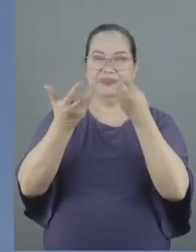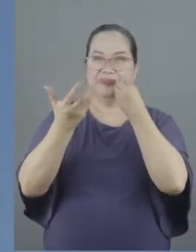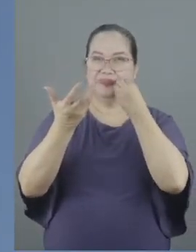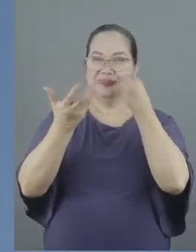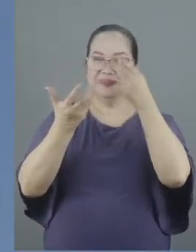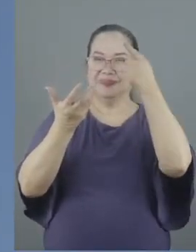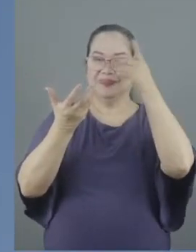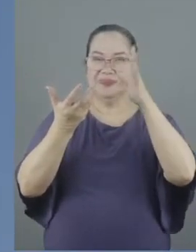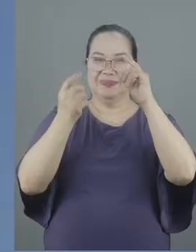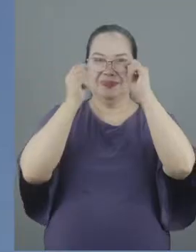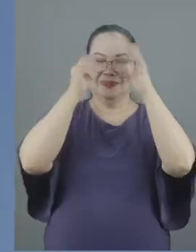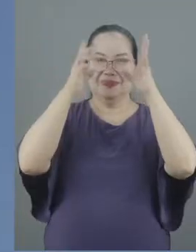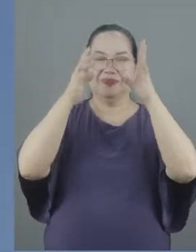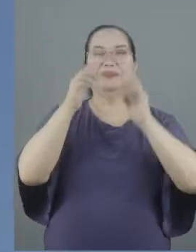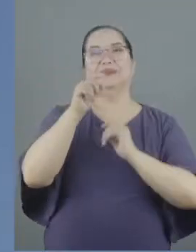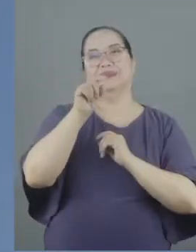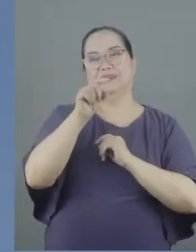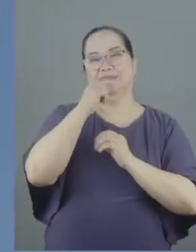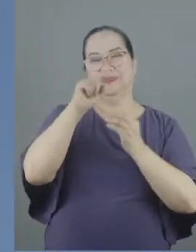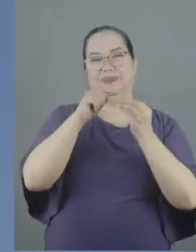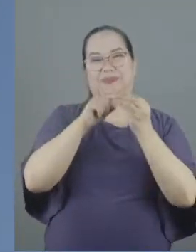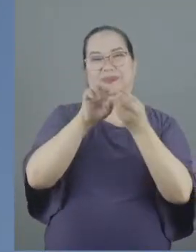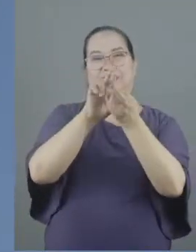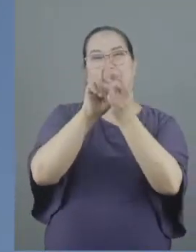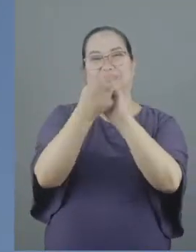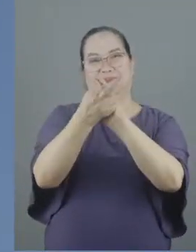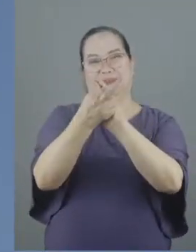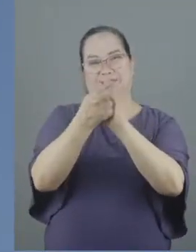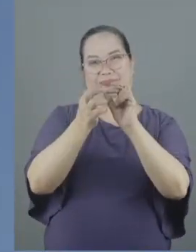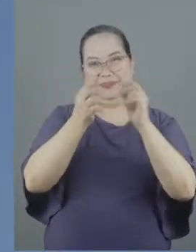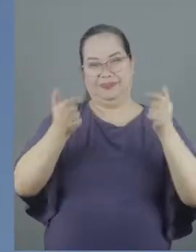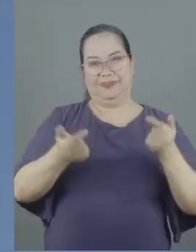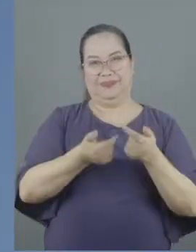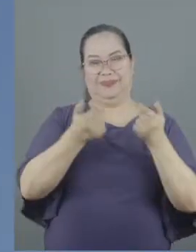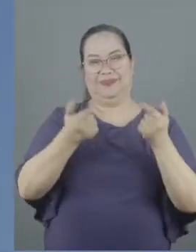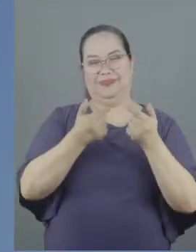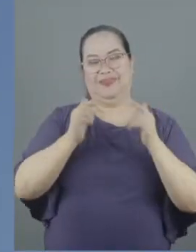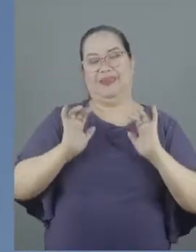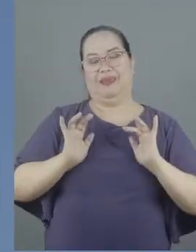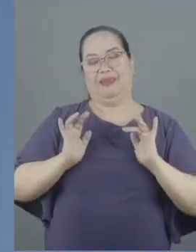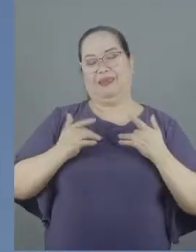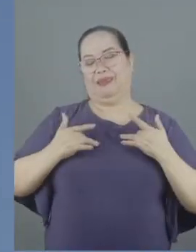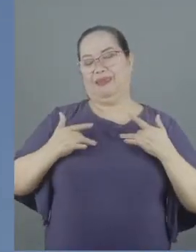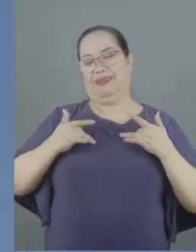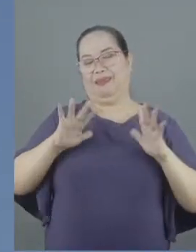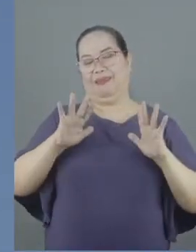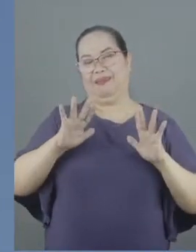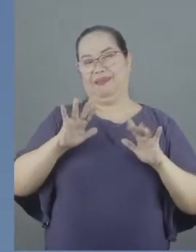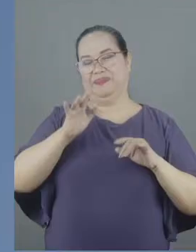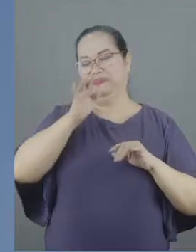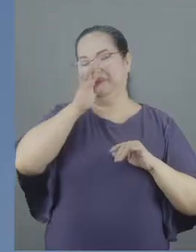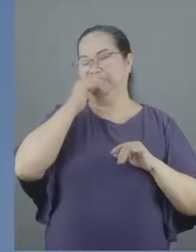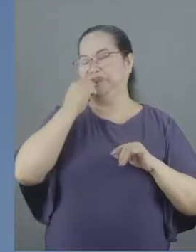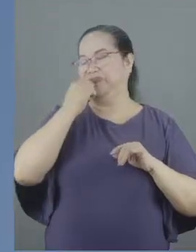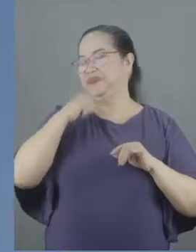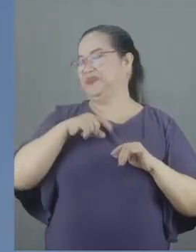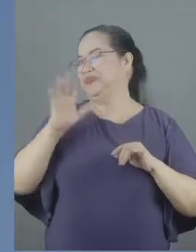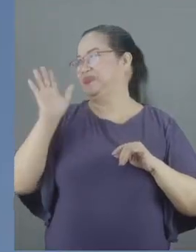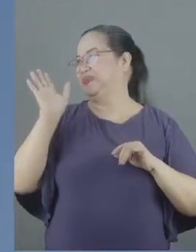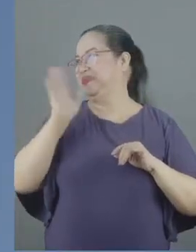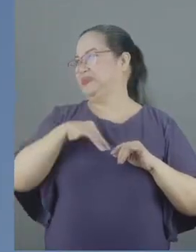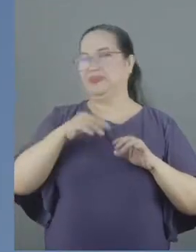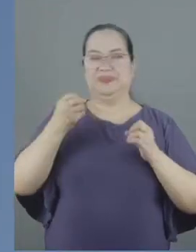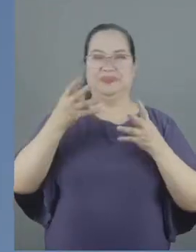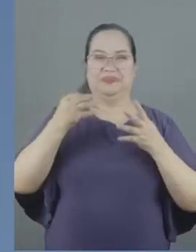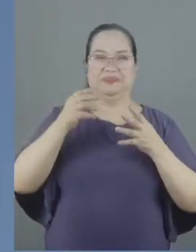God to wake me up to repent from my sin of apathy and bitterness, brought about as well by the many